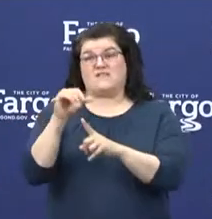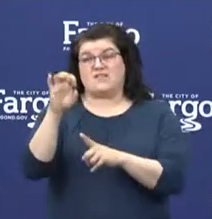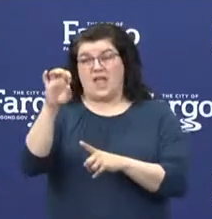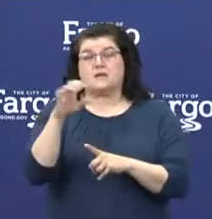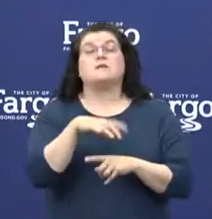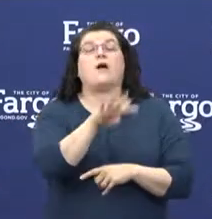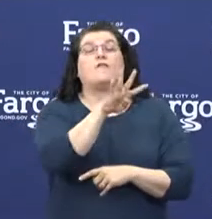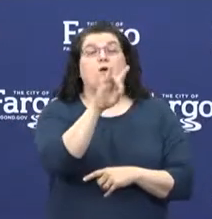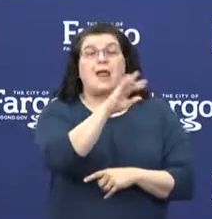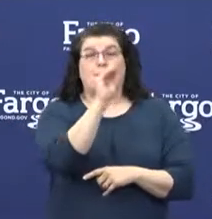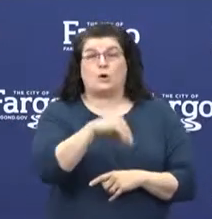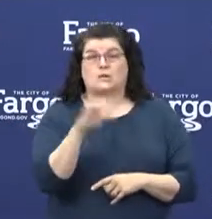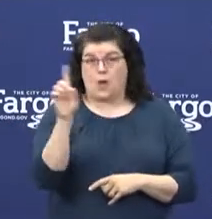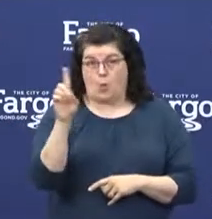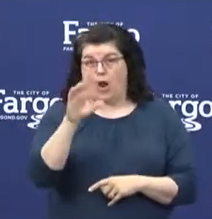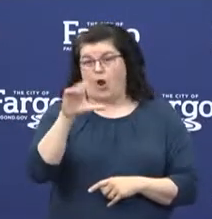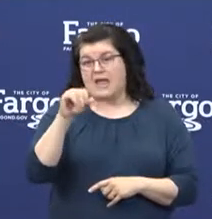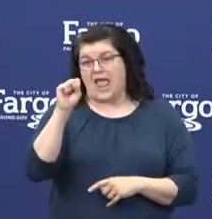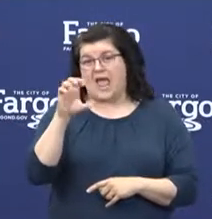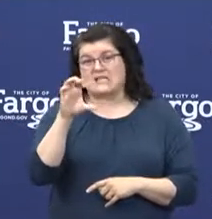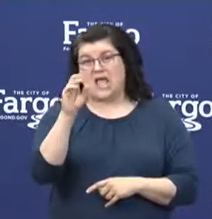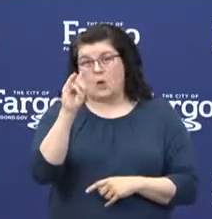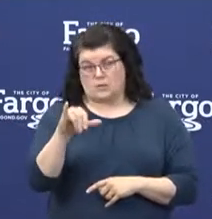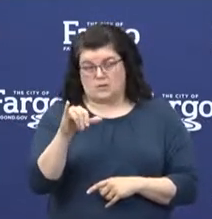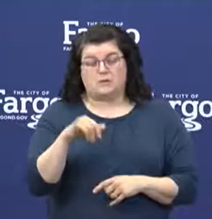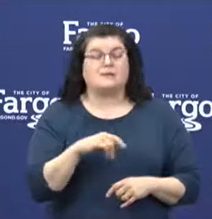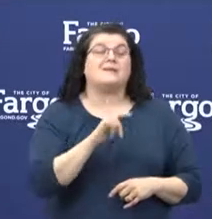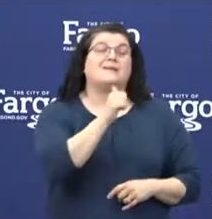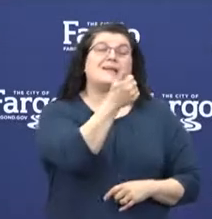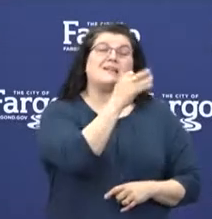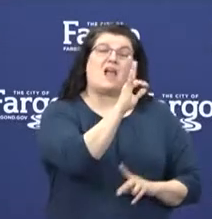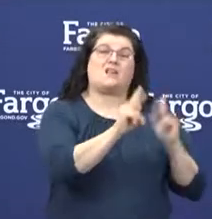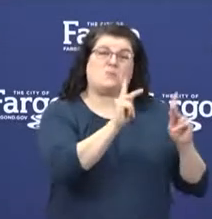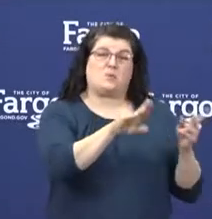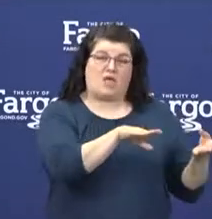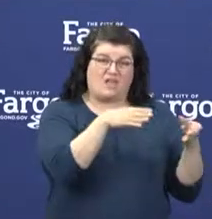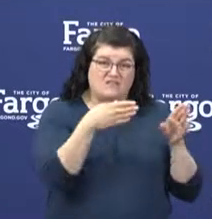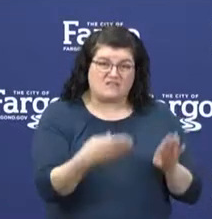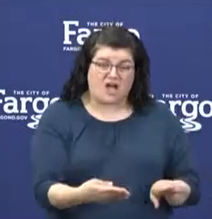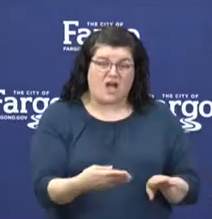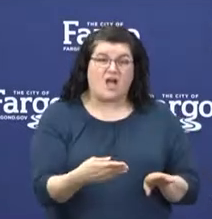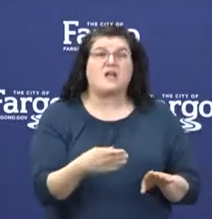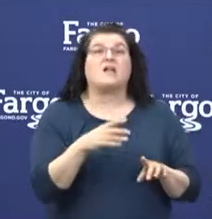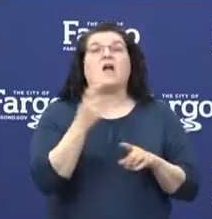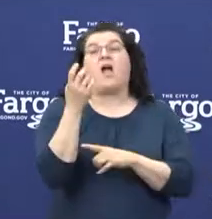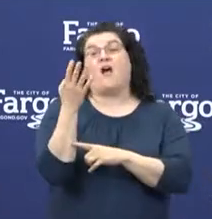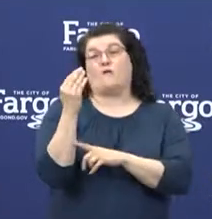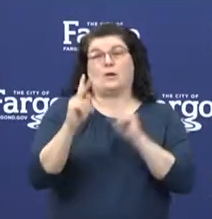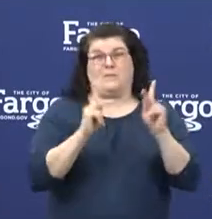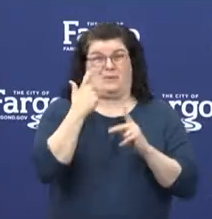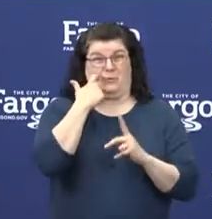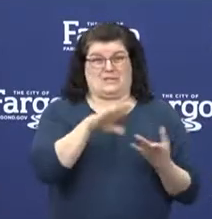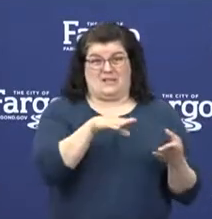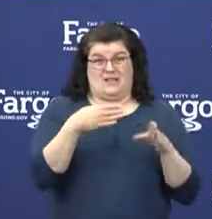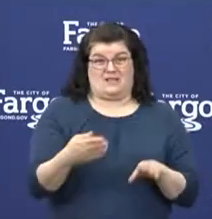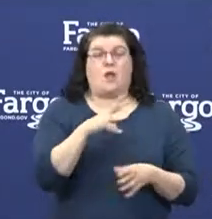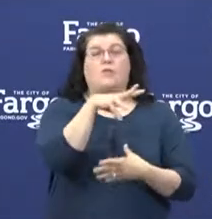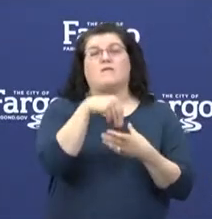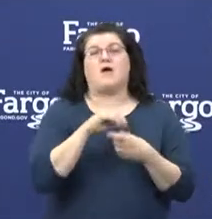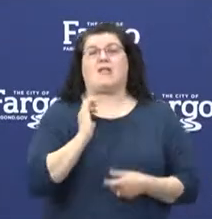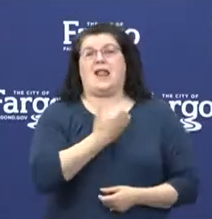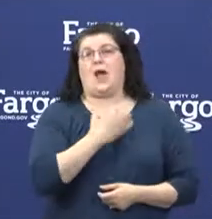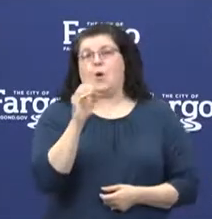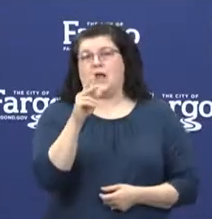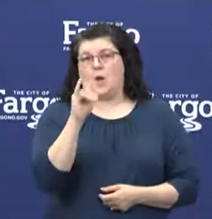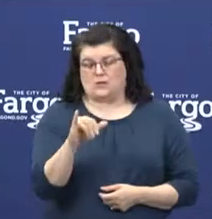cases are in Cass County. 19 people have died from this virus and 14 of those are in our county. Community spread